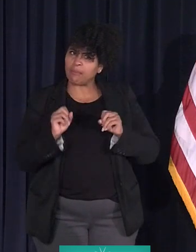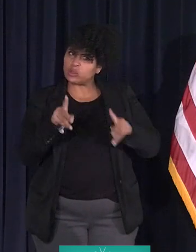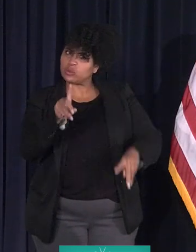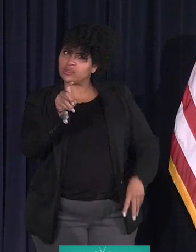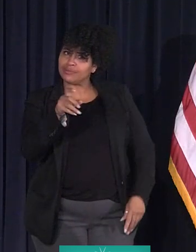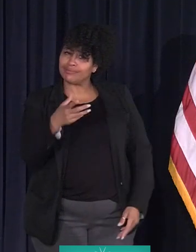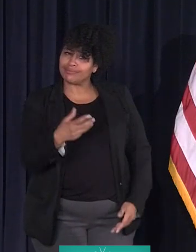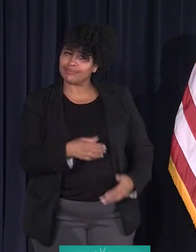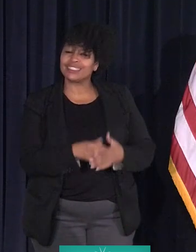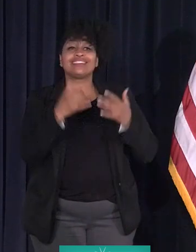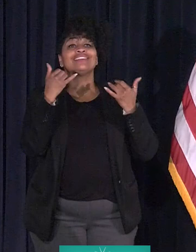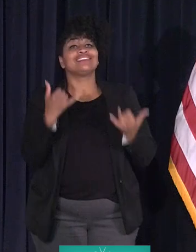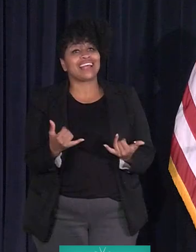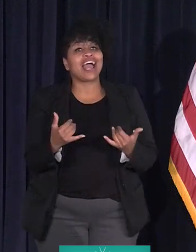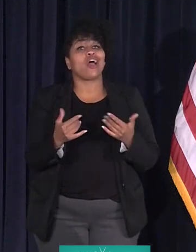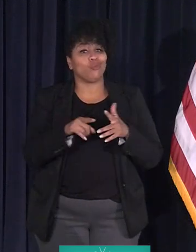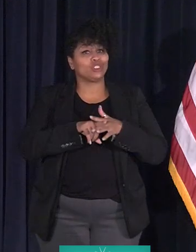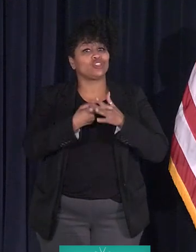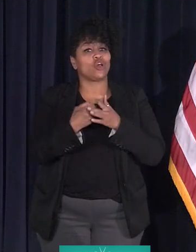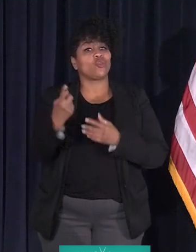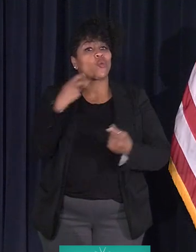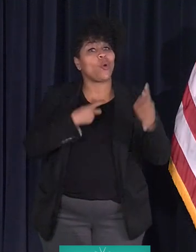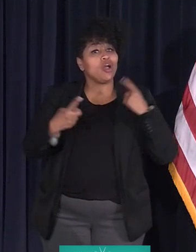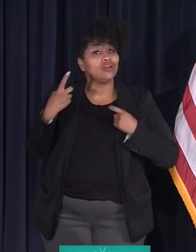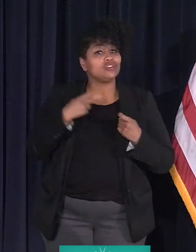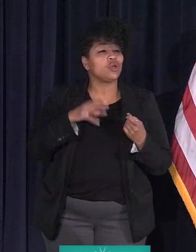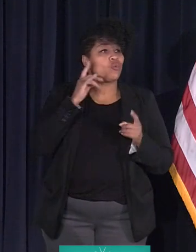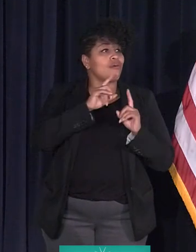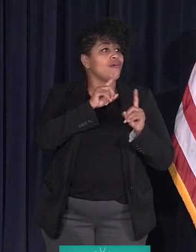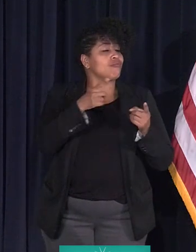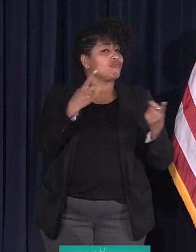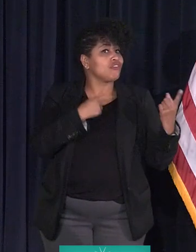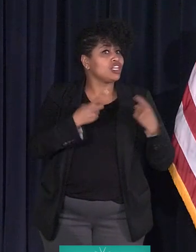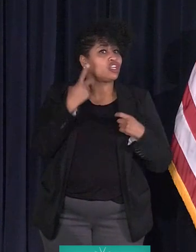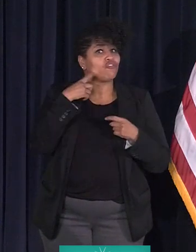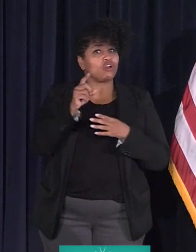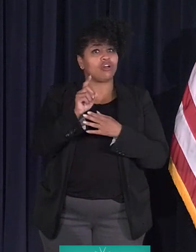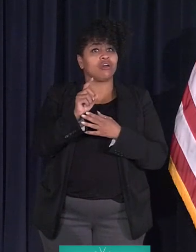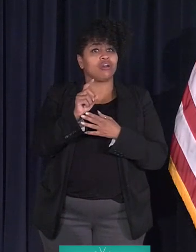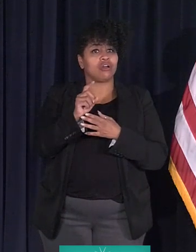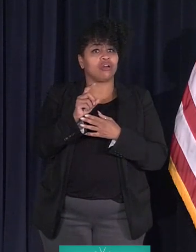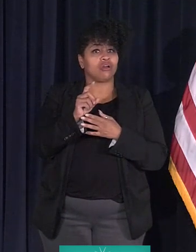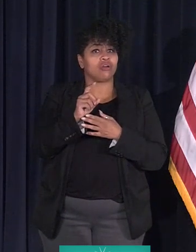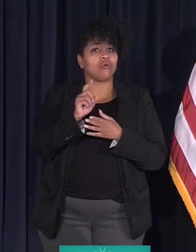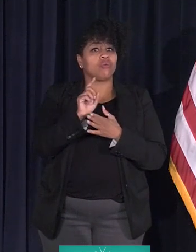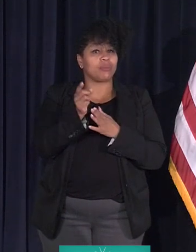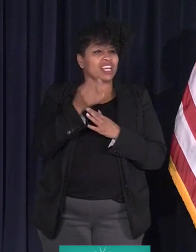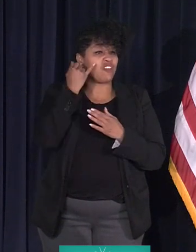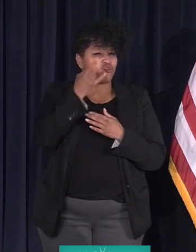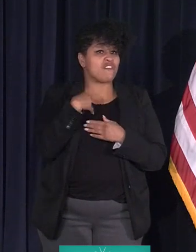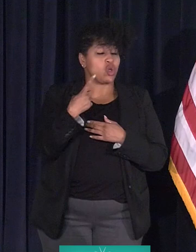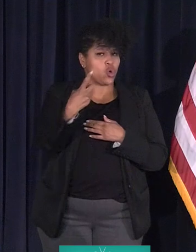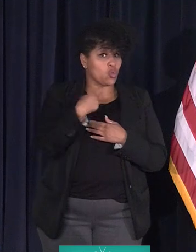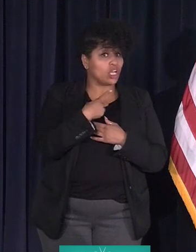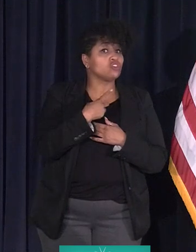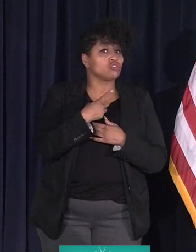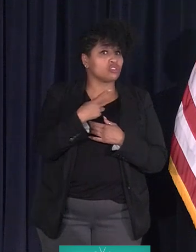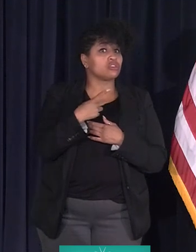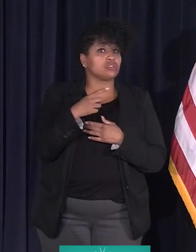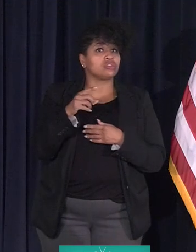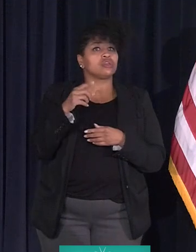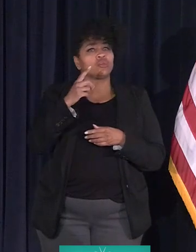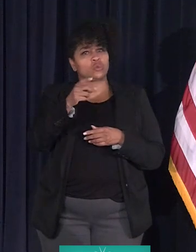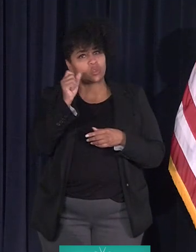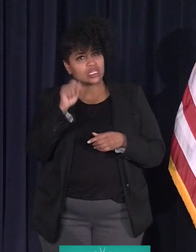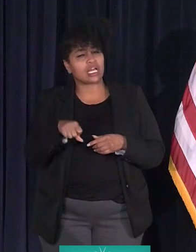So now we'll go to the questions phase. We will take questions for one minute. If you have a question, to the extent